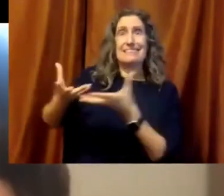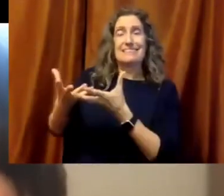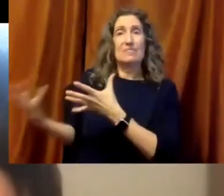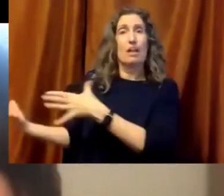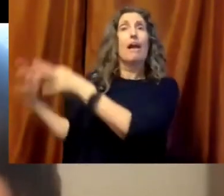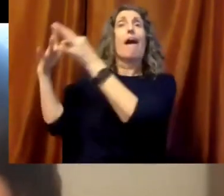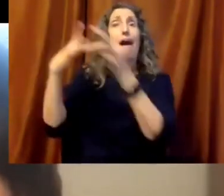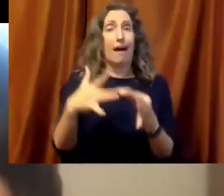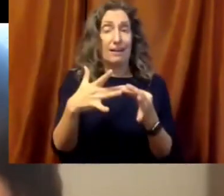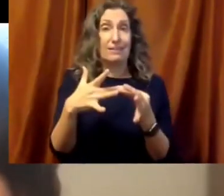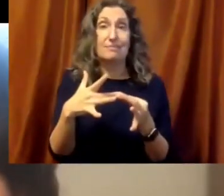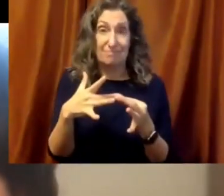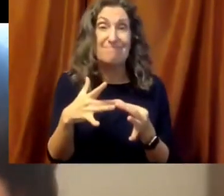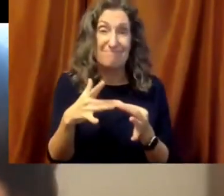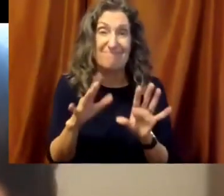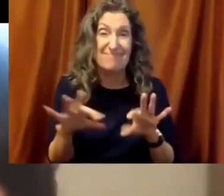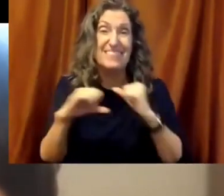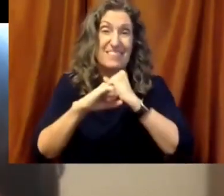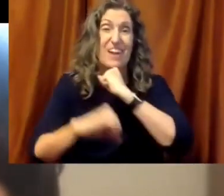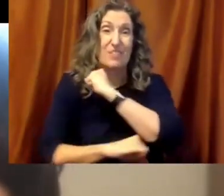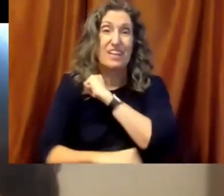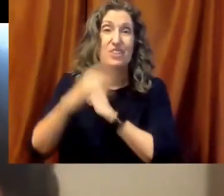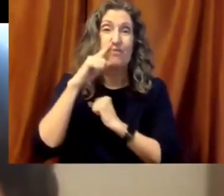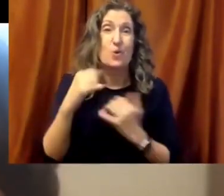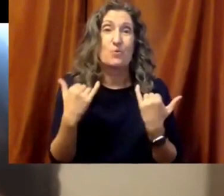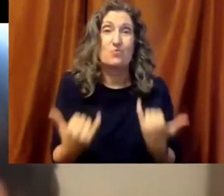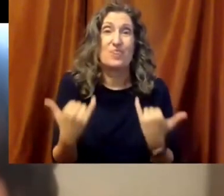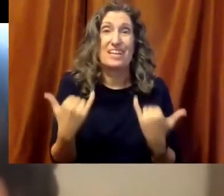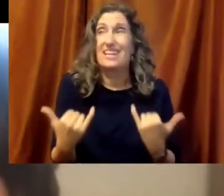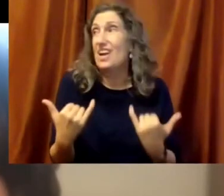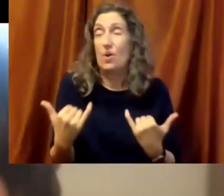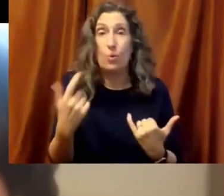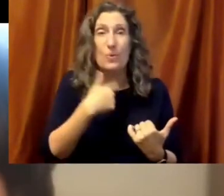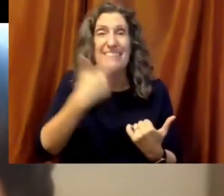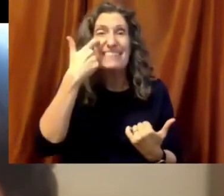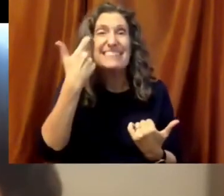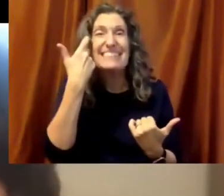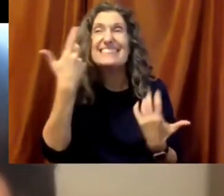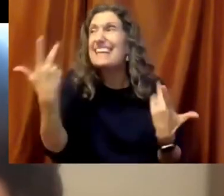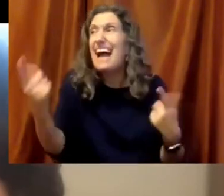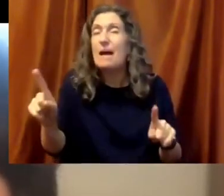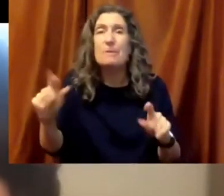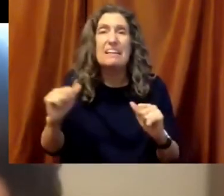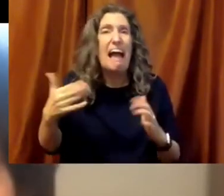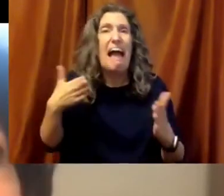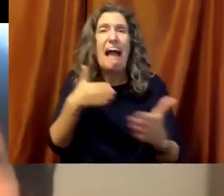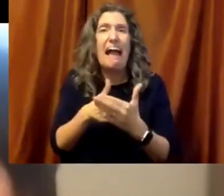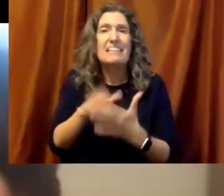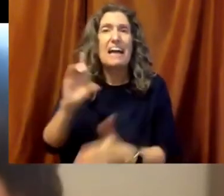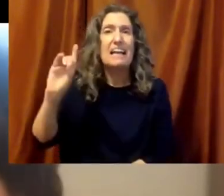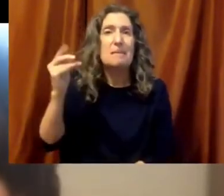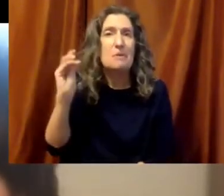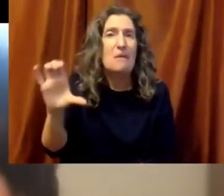challenges than the rise we've just seen in anti-democratic forces,